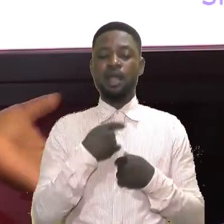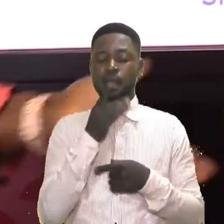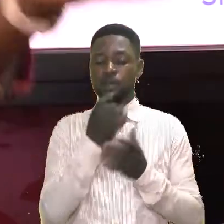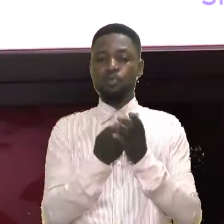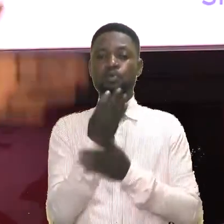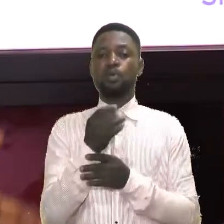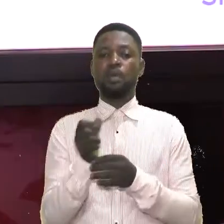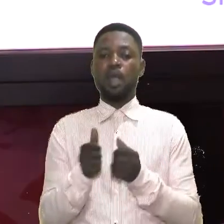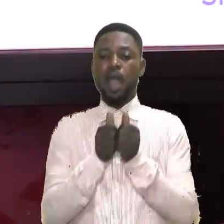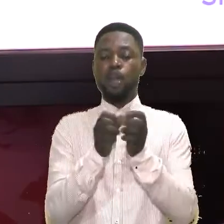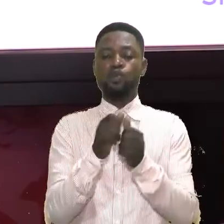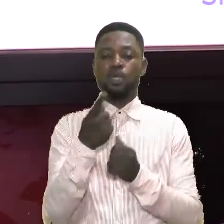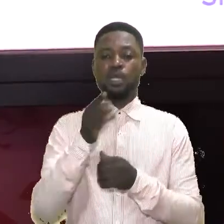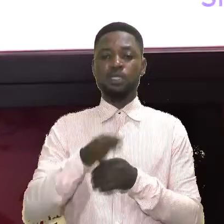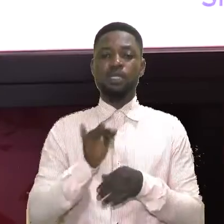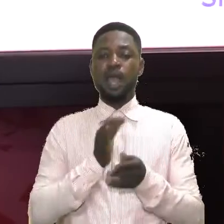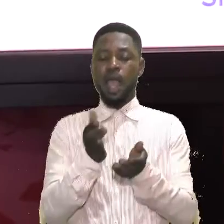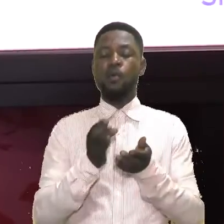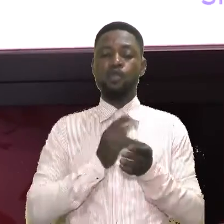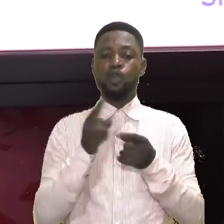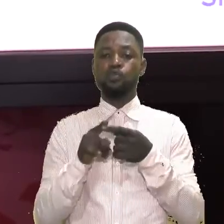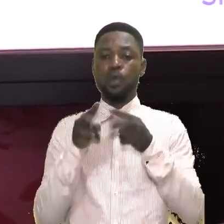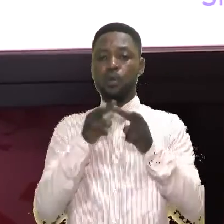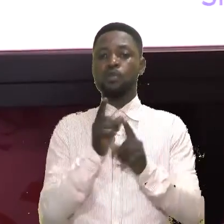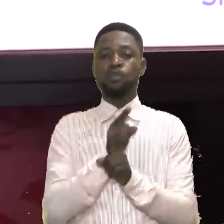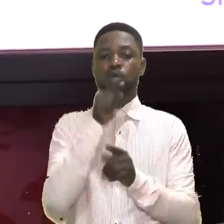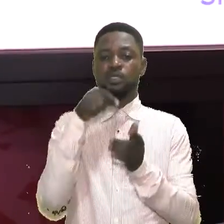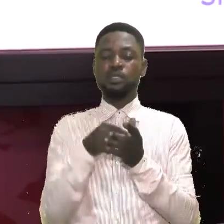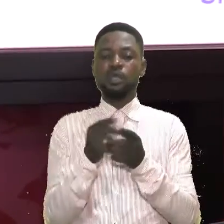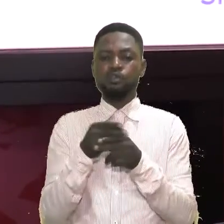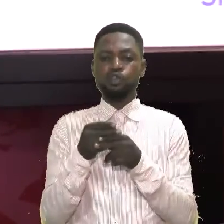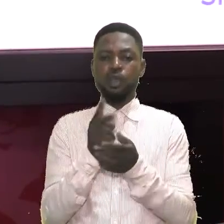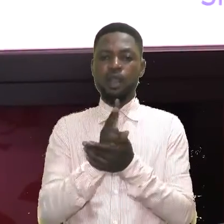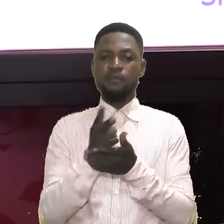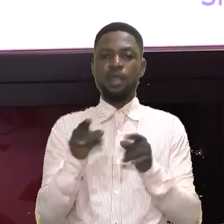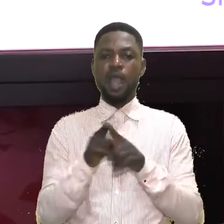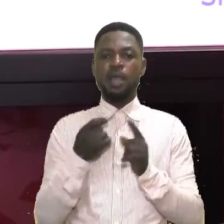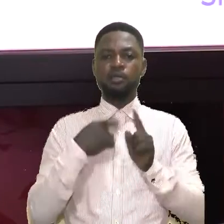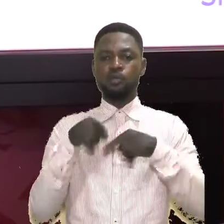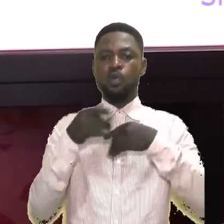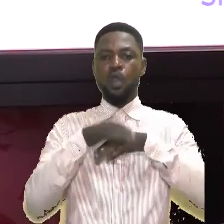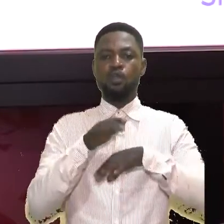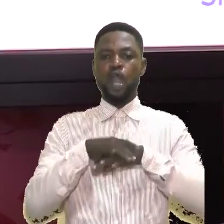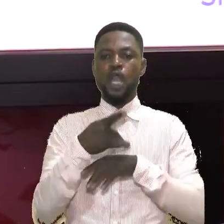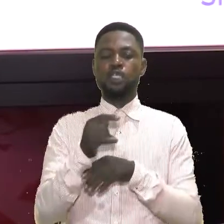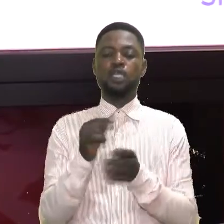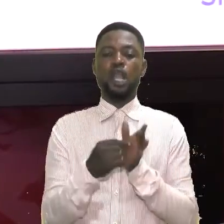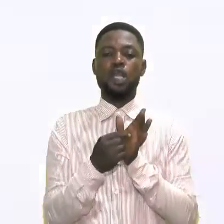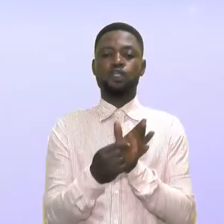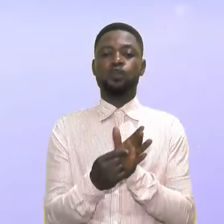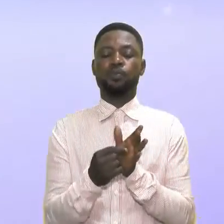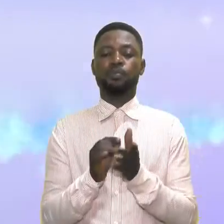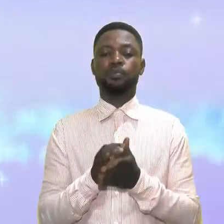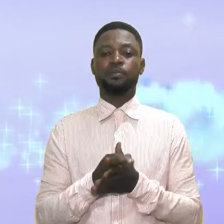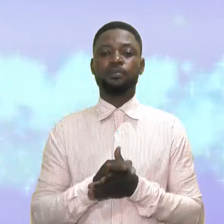been groomed along with the child. I want us to watch just this short clip as we go on on the show.